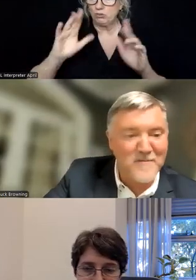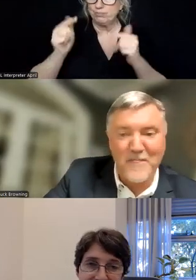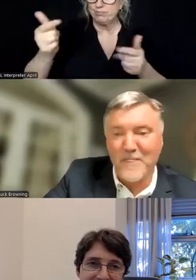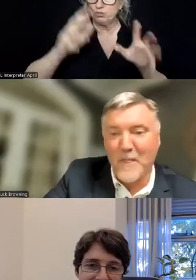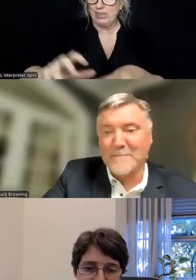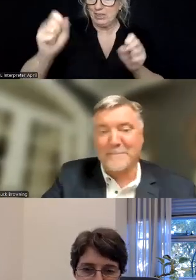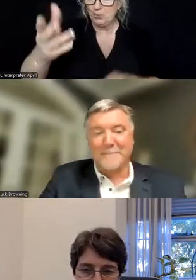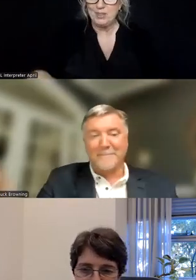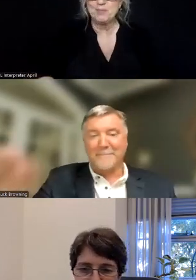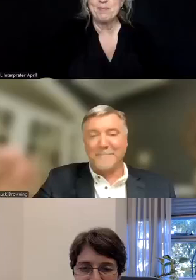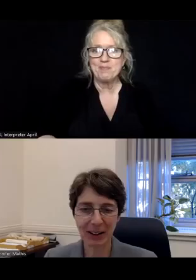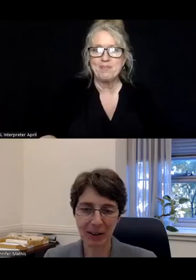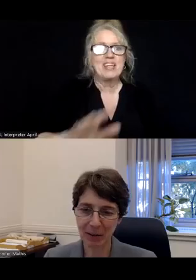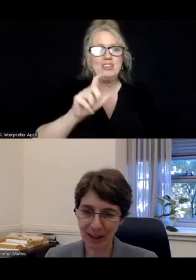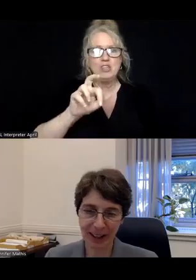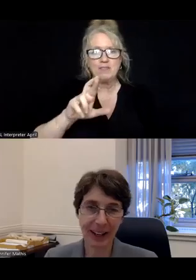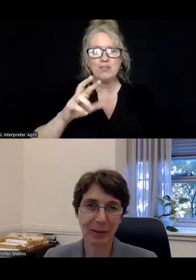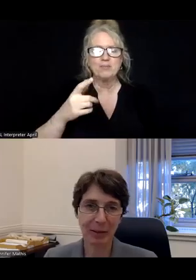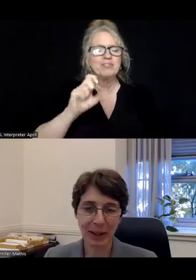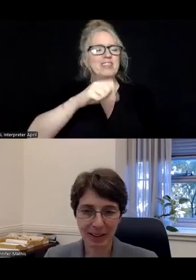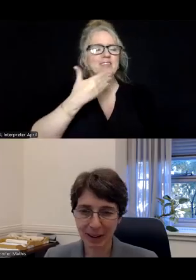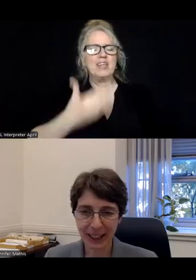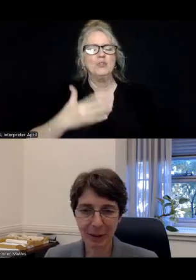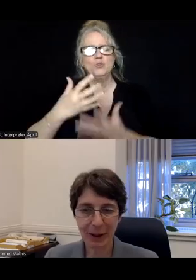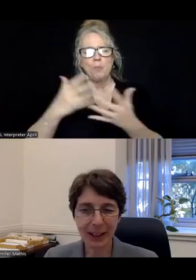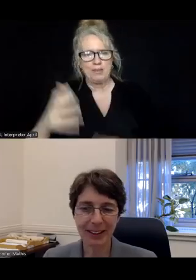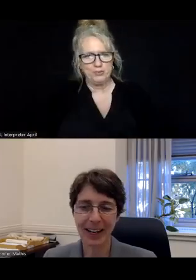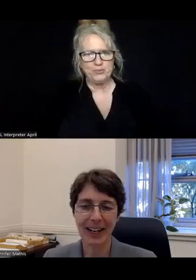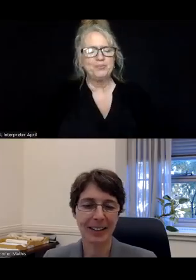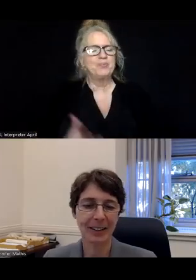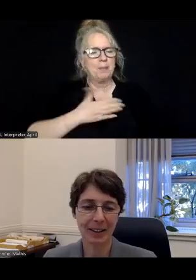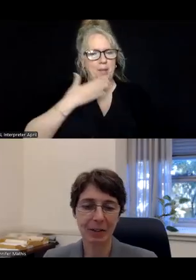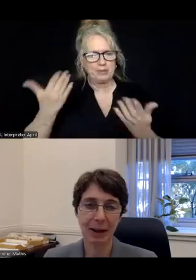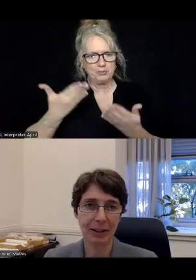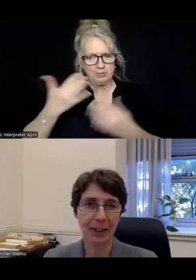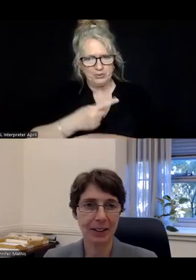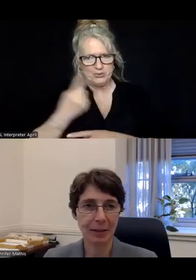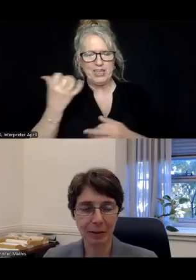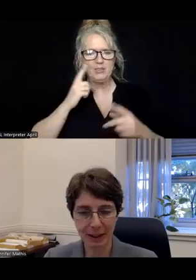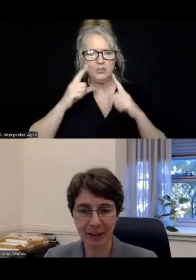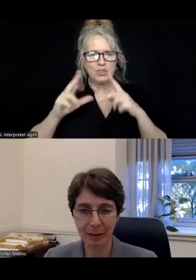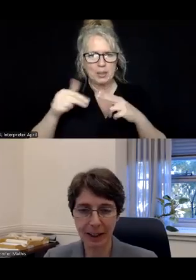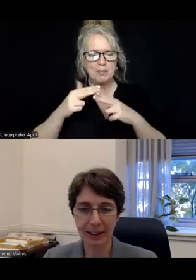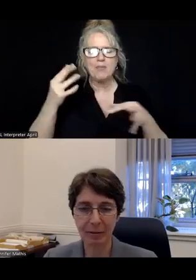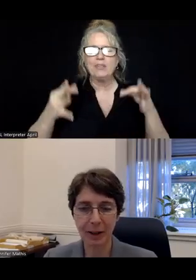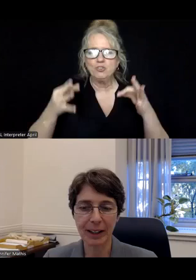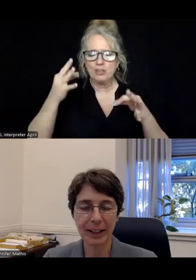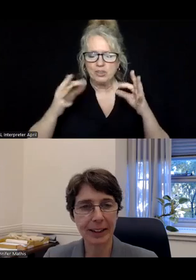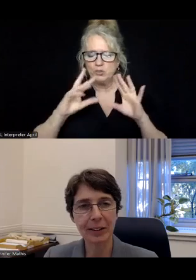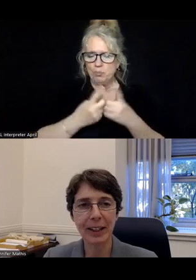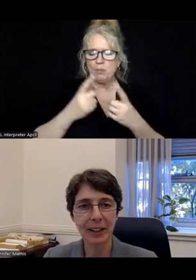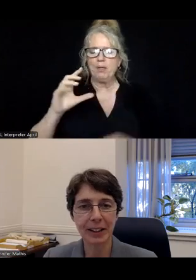Great. Thank you so much. And I'm really happy to be here today to talk to you about the Justice Department's civil rights